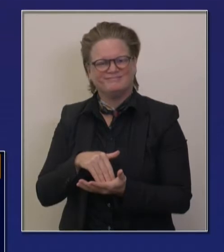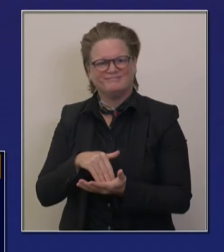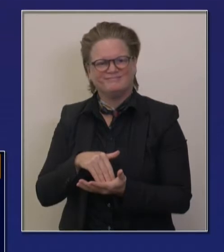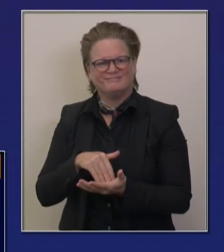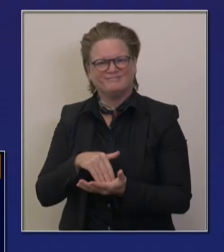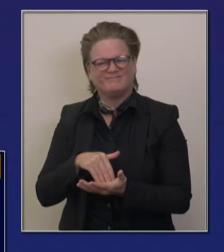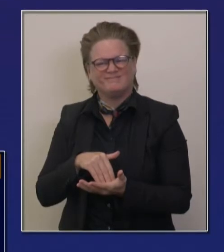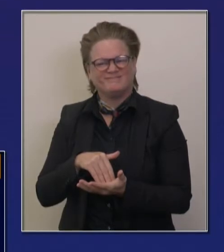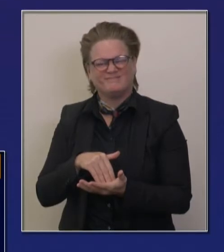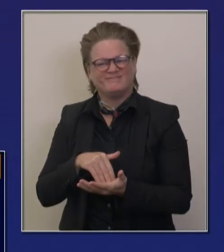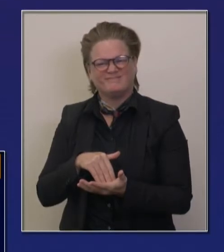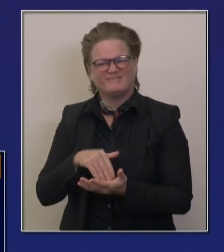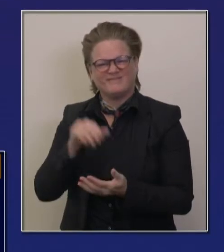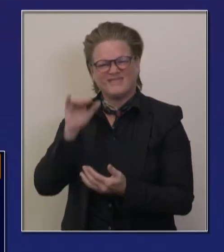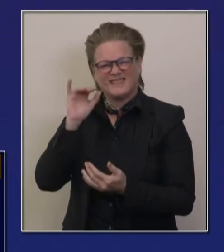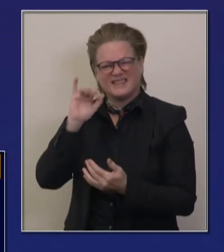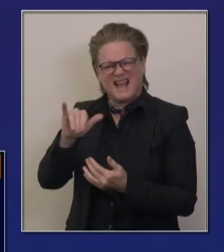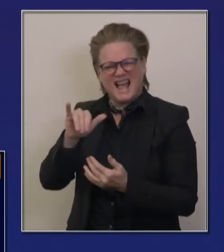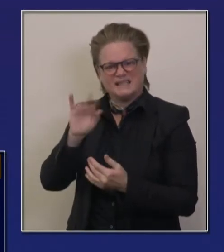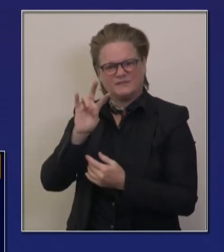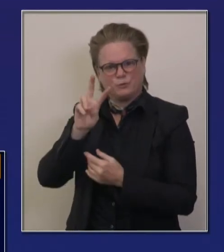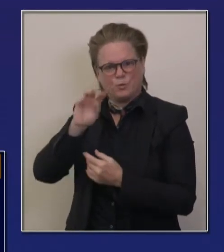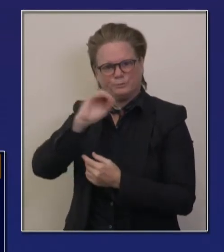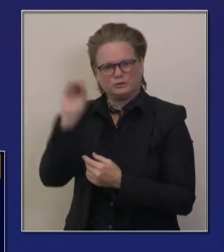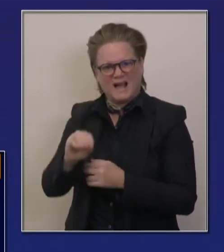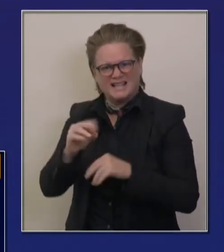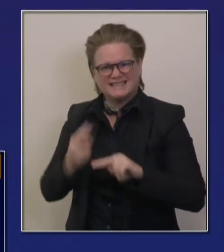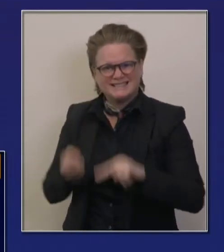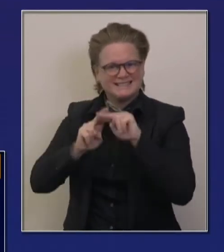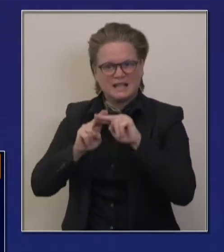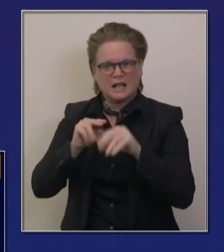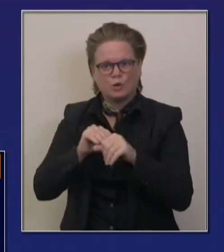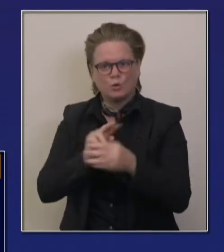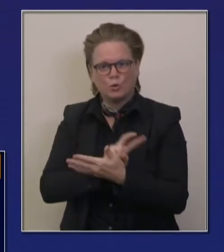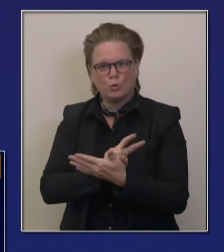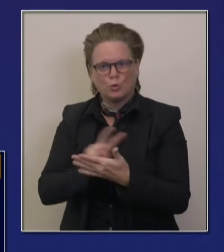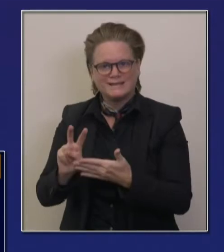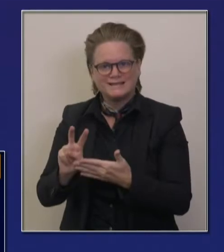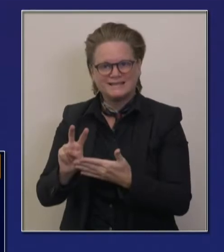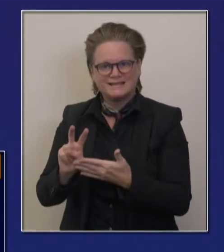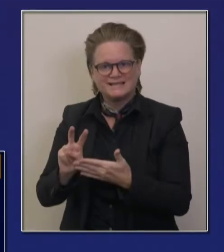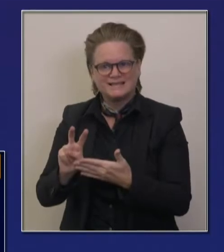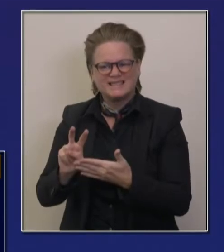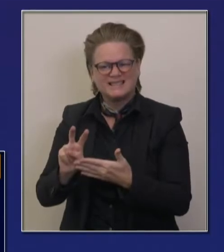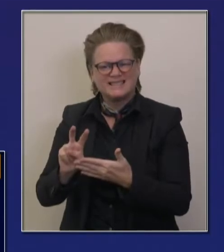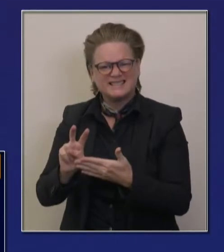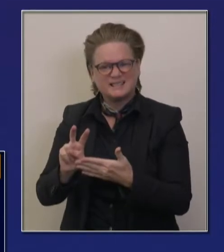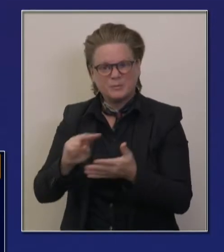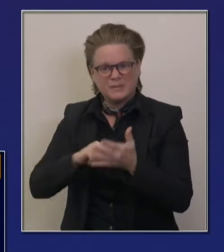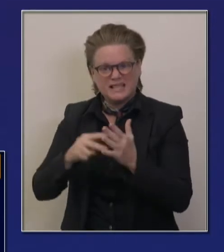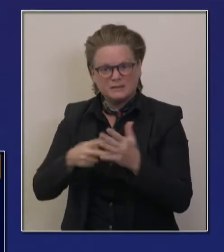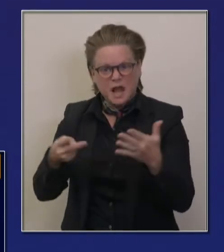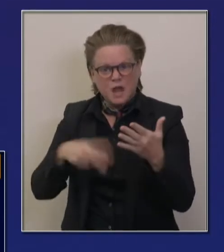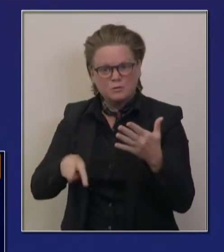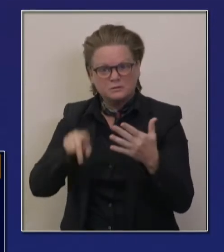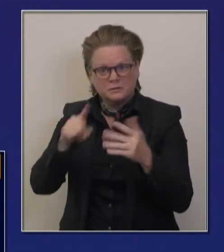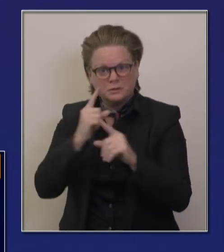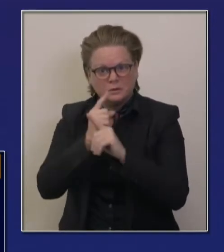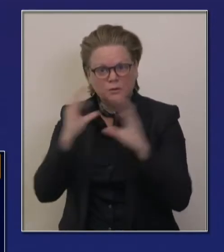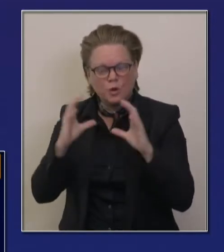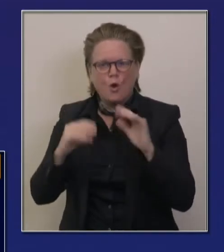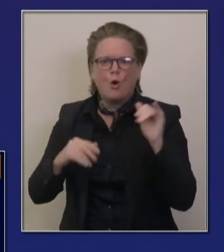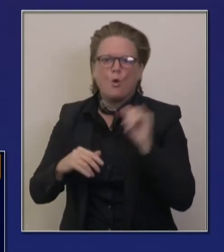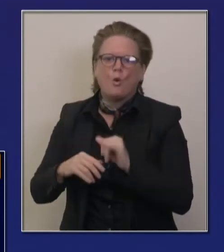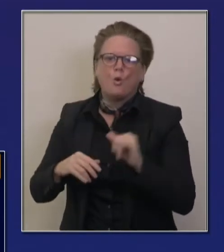increase in just 14 days. You carry that forward and you understand why we made the recommendations we did. Made the